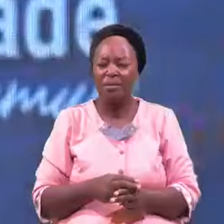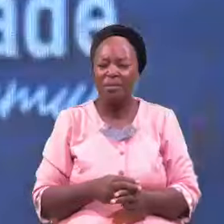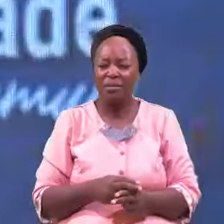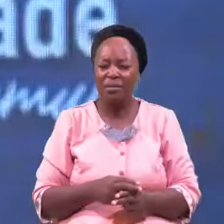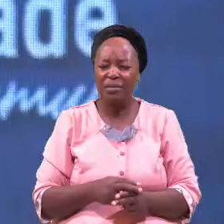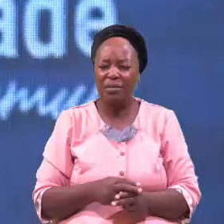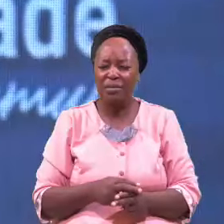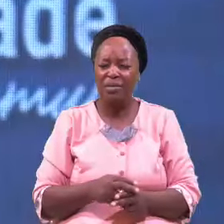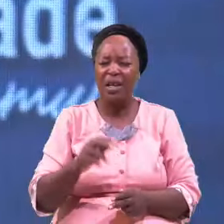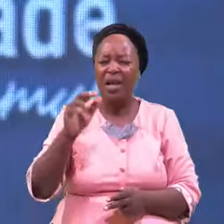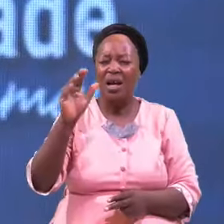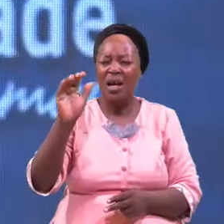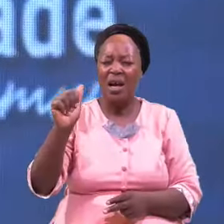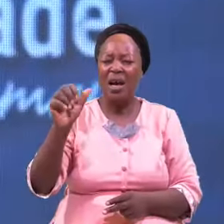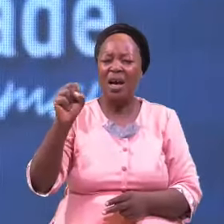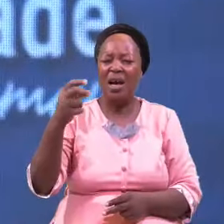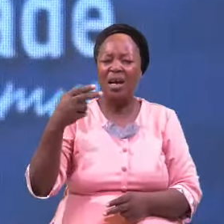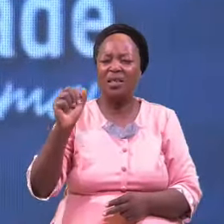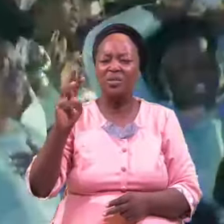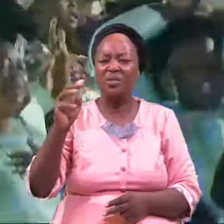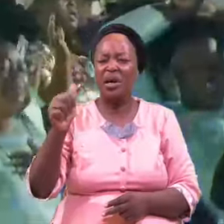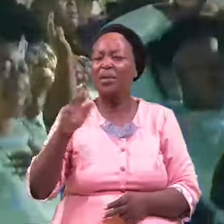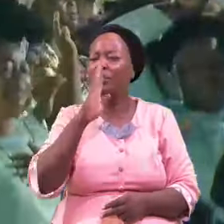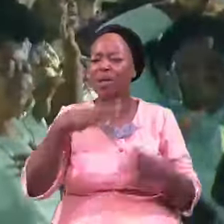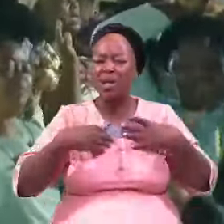Asthma Be Healed In Jesus Name